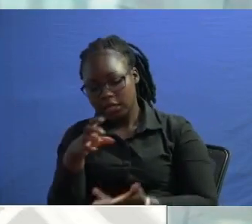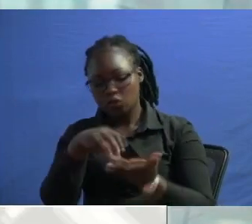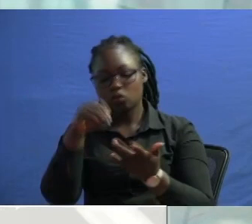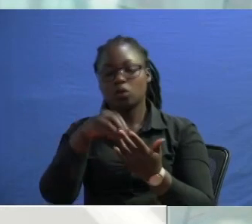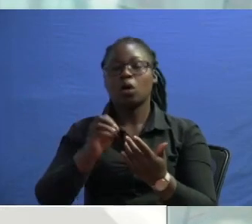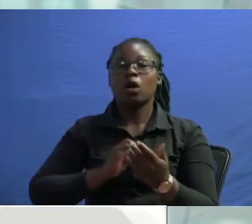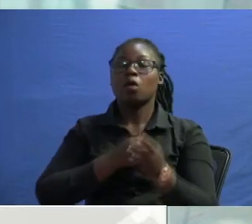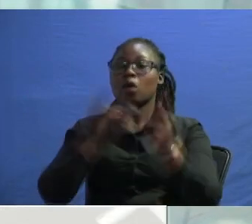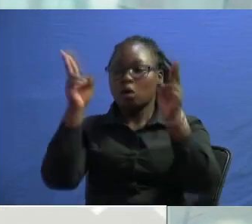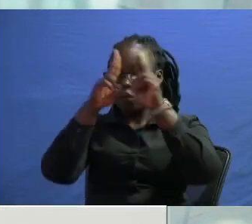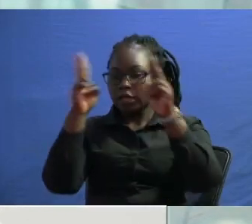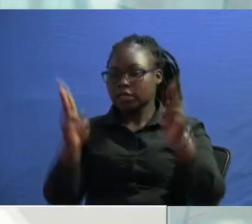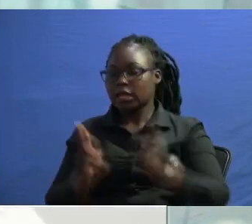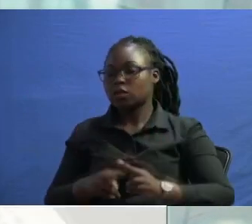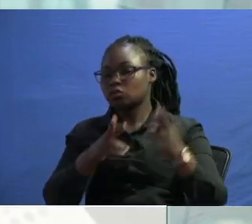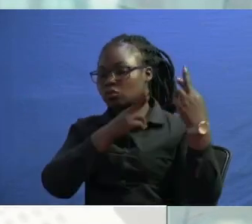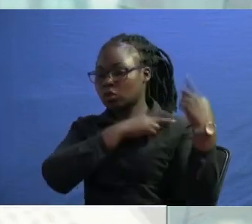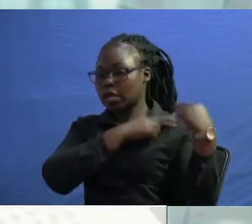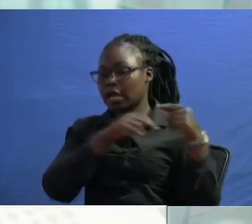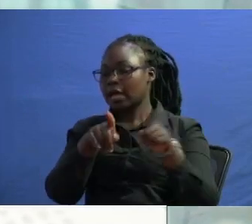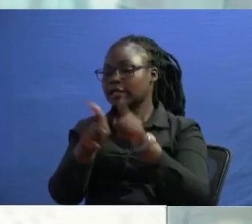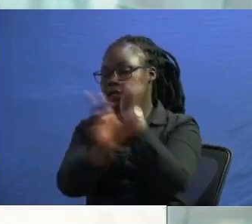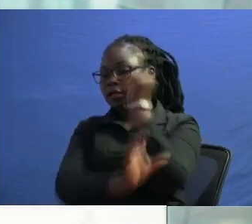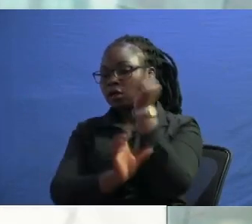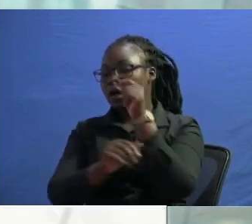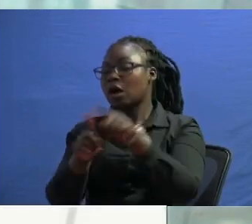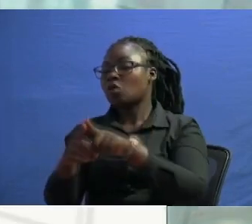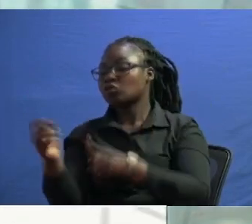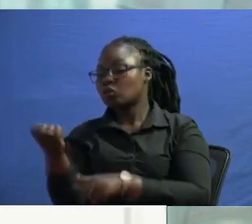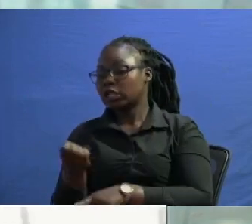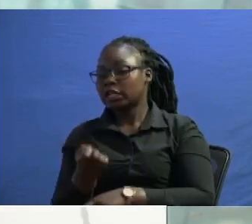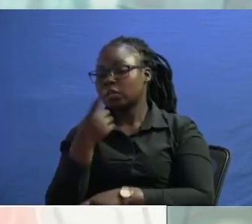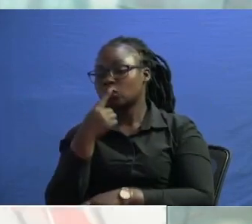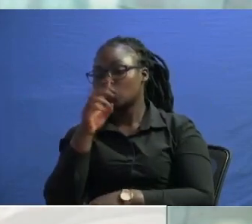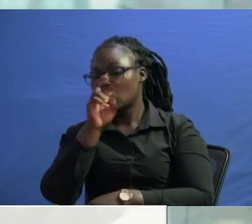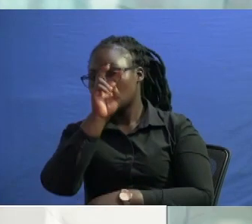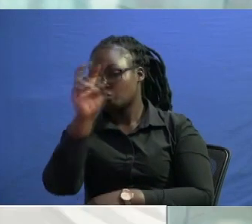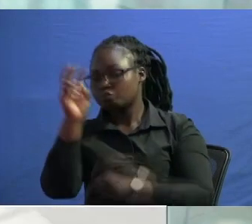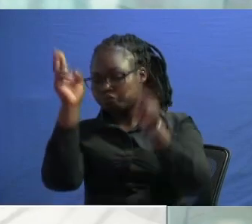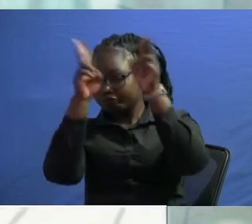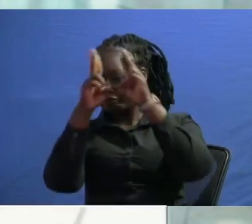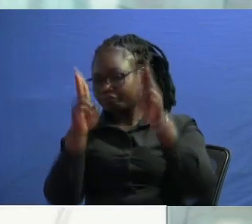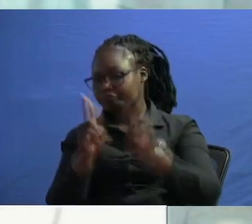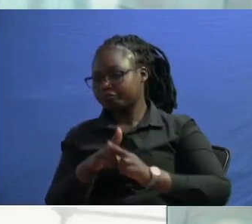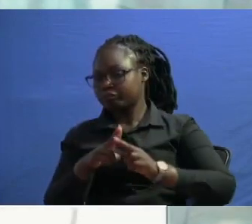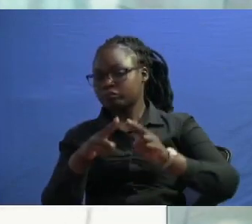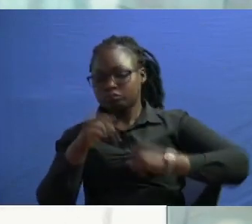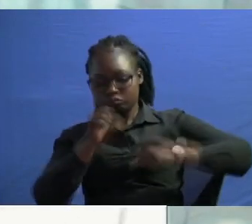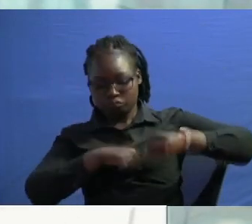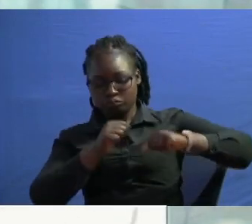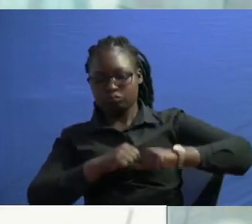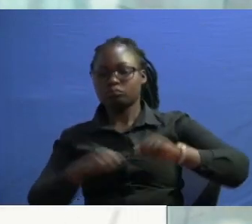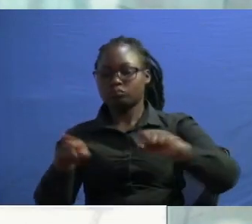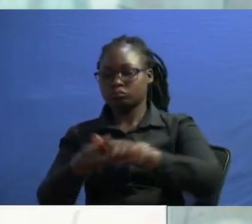international responsibility as a country and also we need to look at uh international agreements which are called